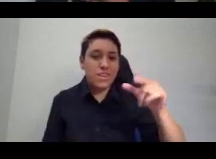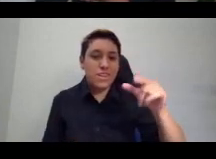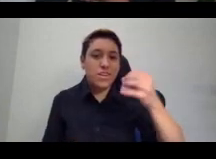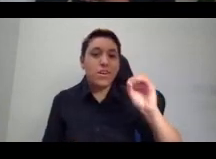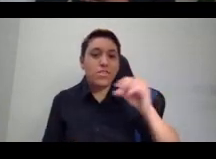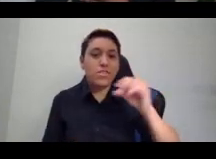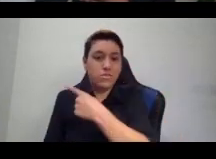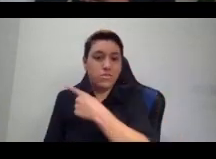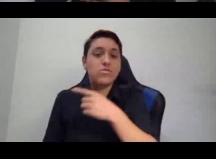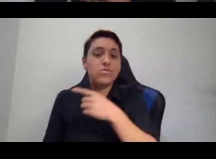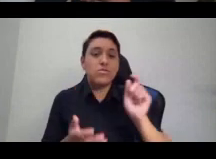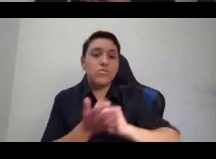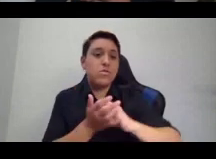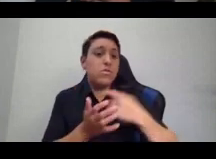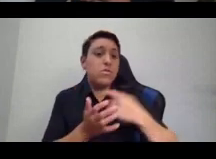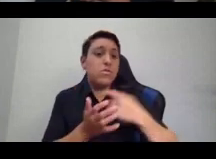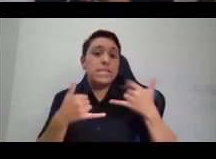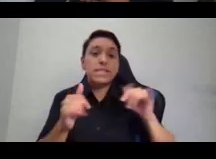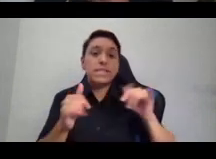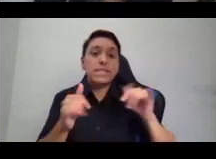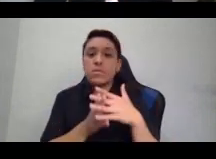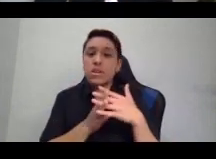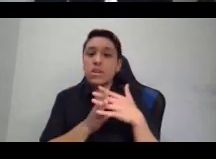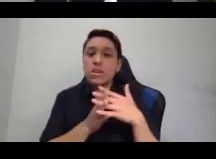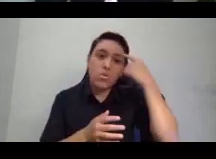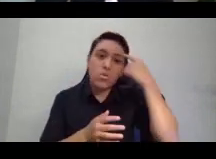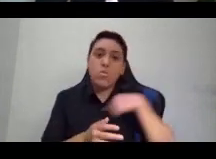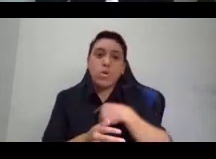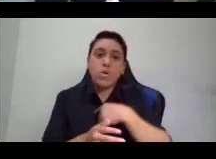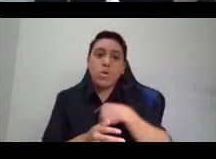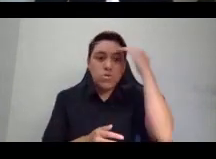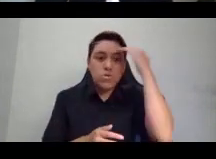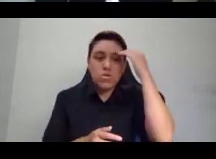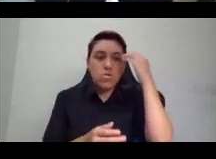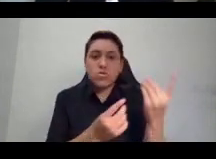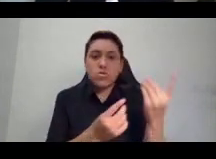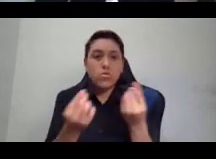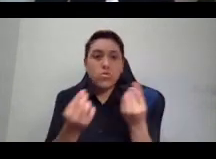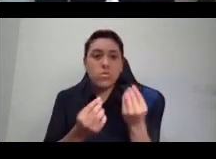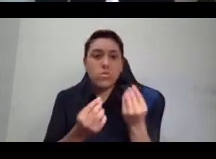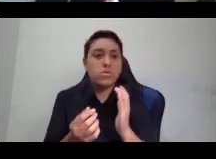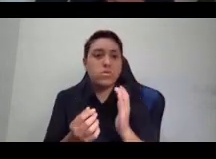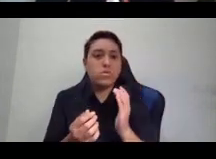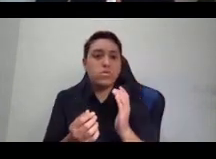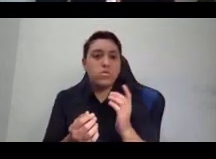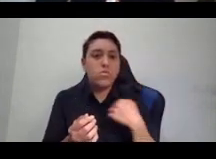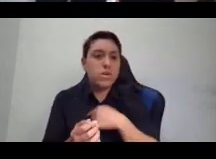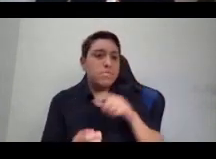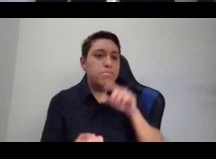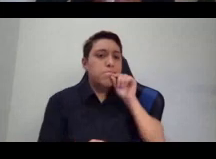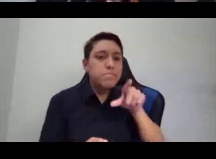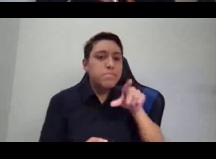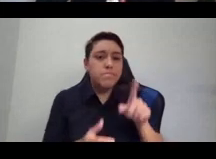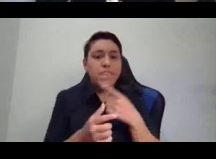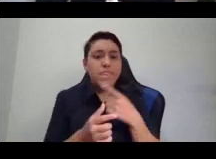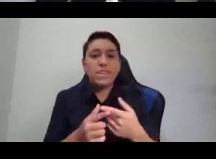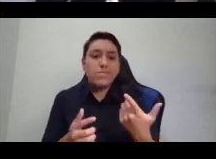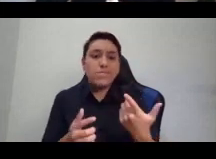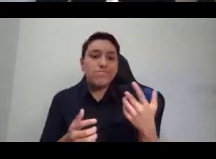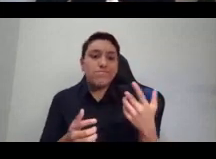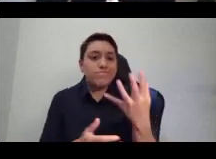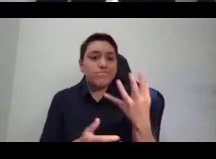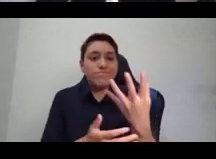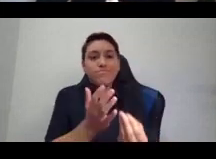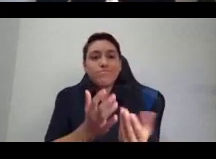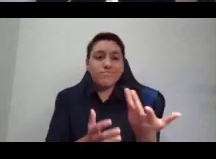wrote, We are still America. We know the rumors of our demise. We spit them out. They die soon. I really love the energy of